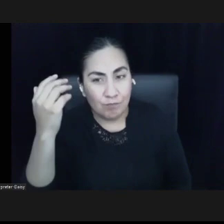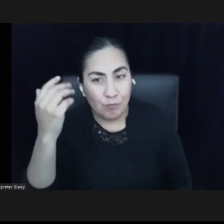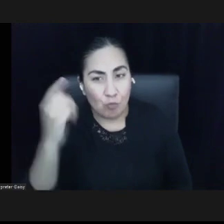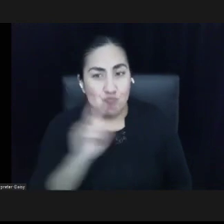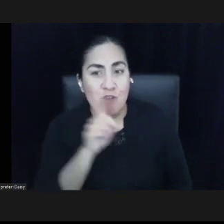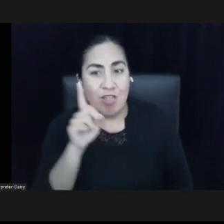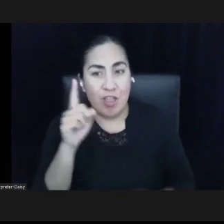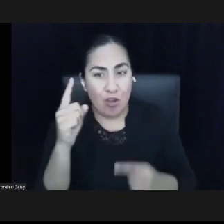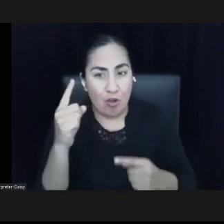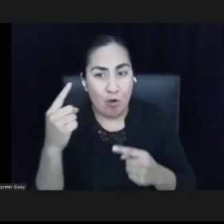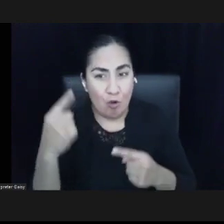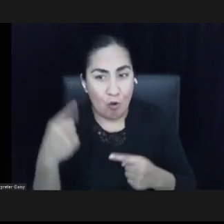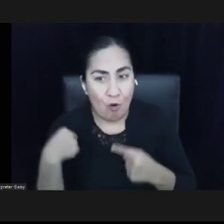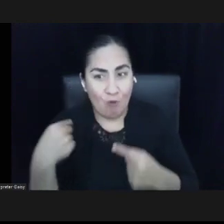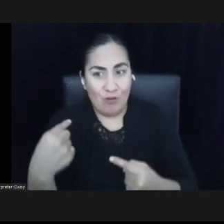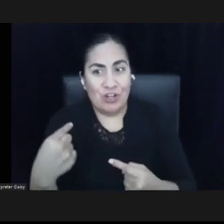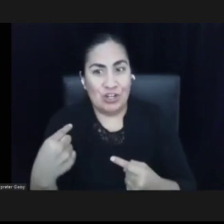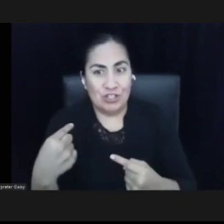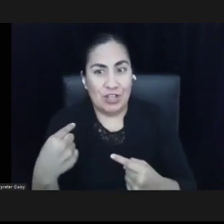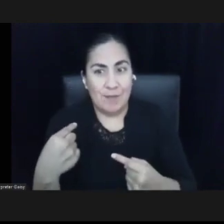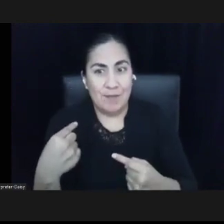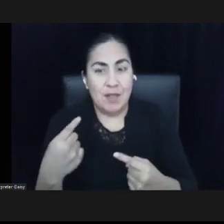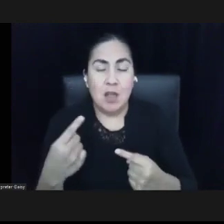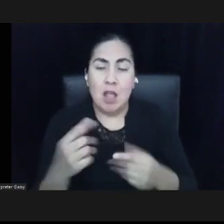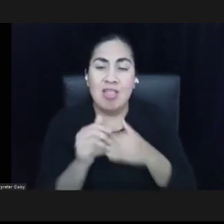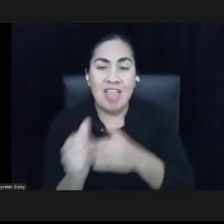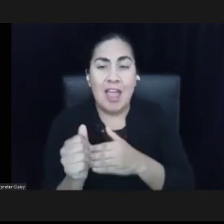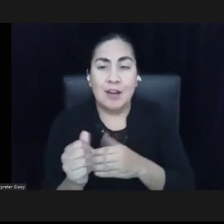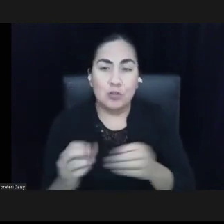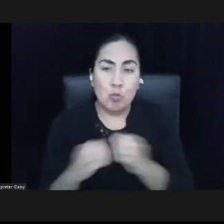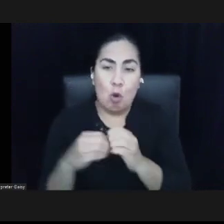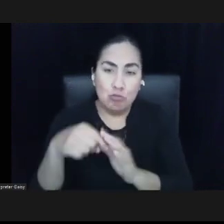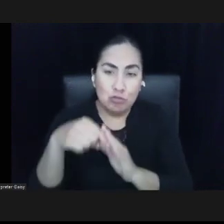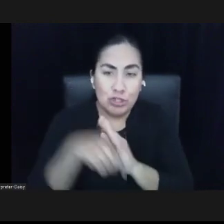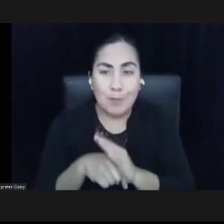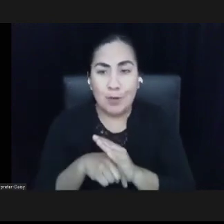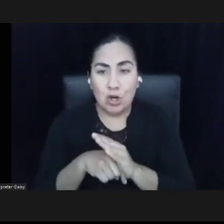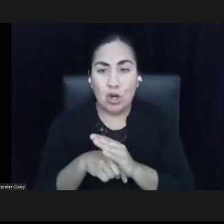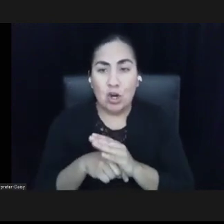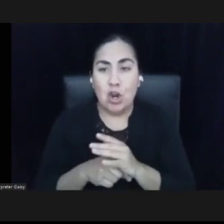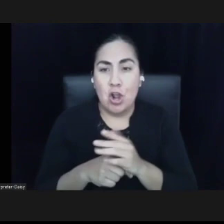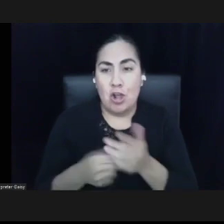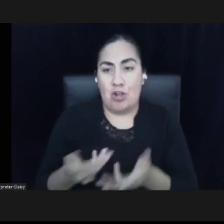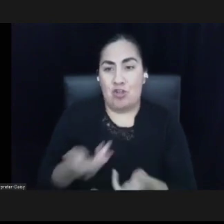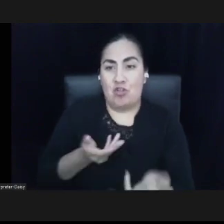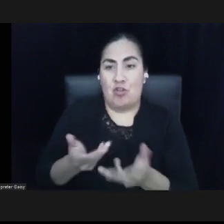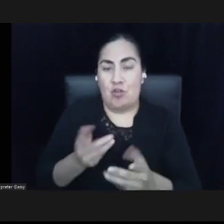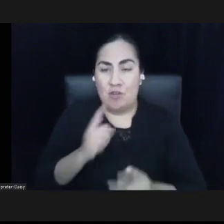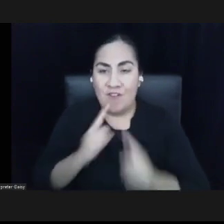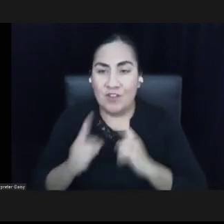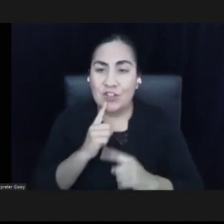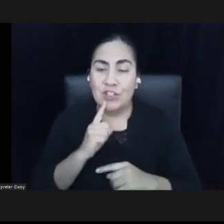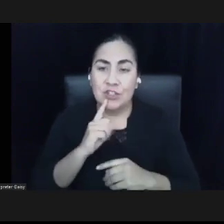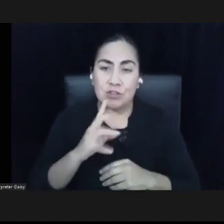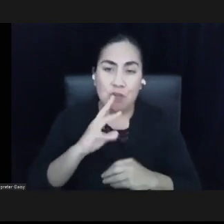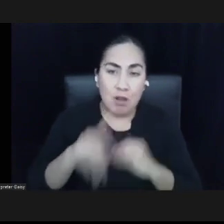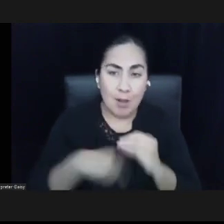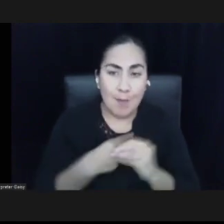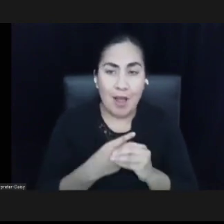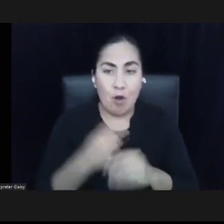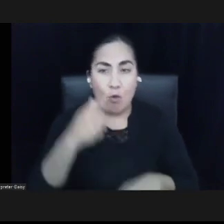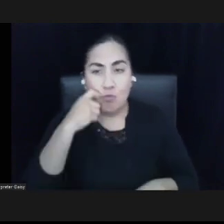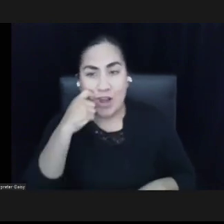to much deeper conversations, conversations about race, about racial equity, about